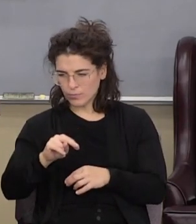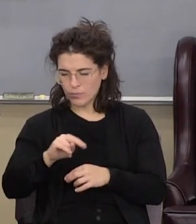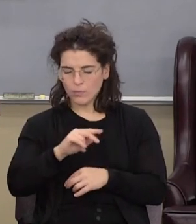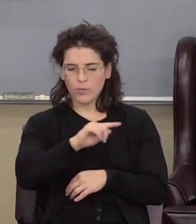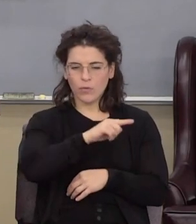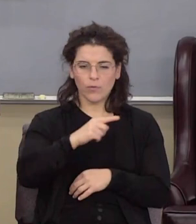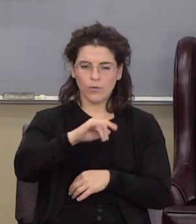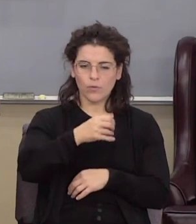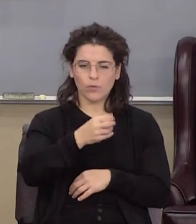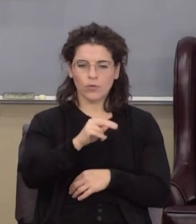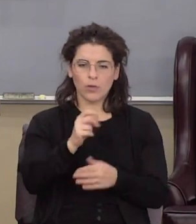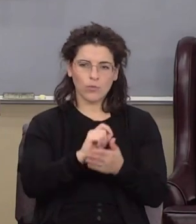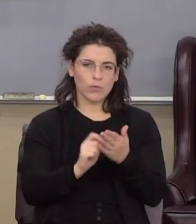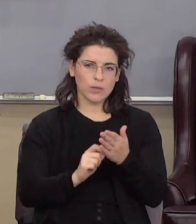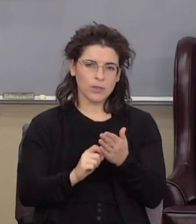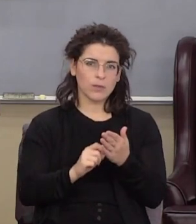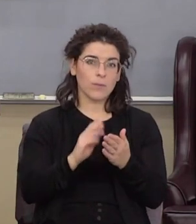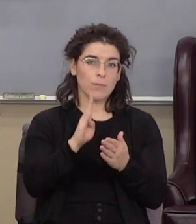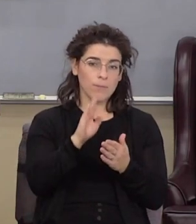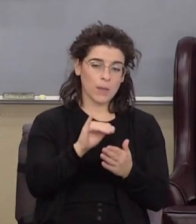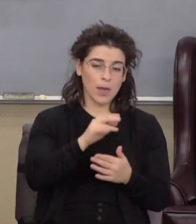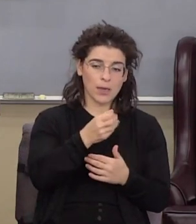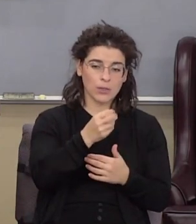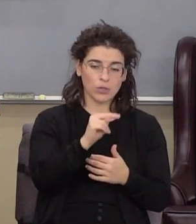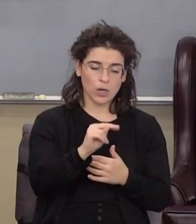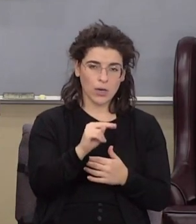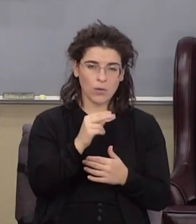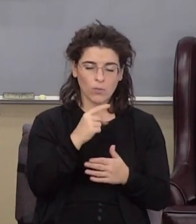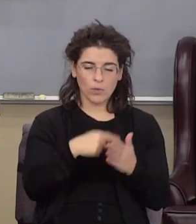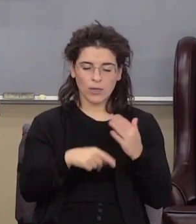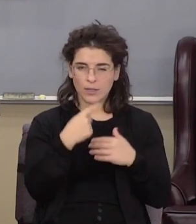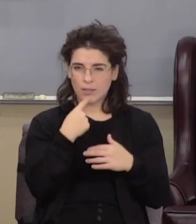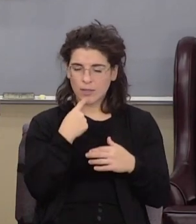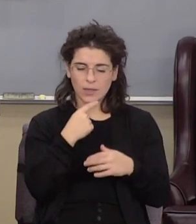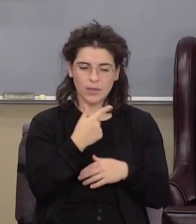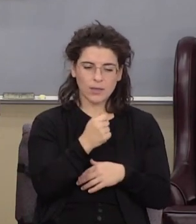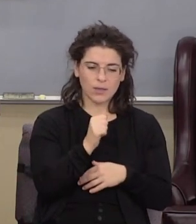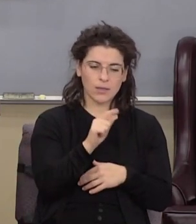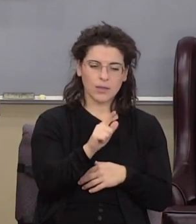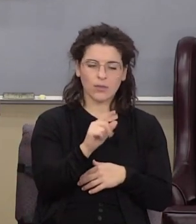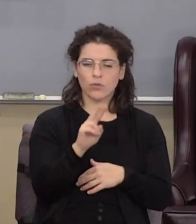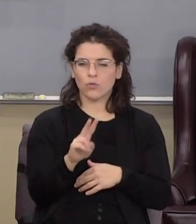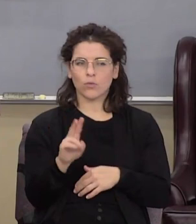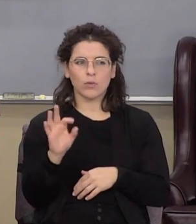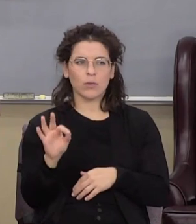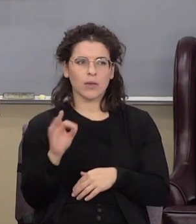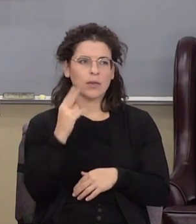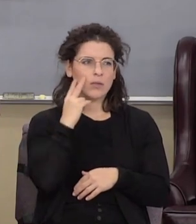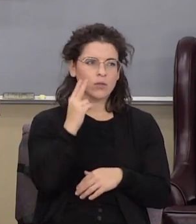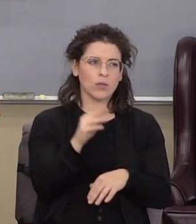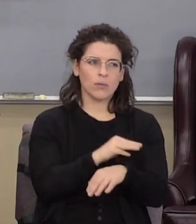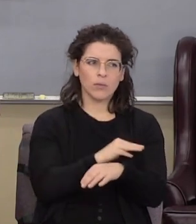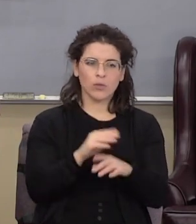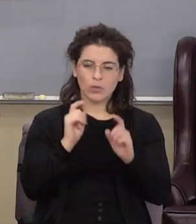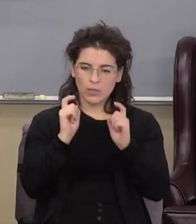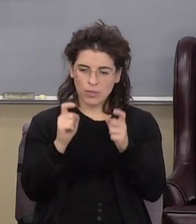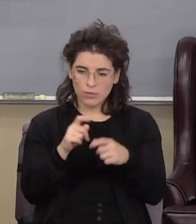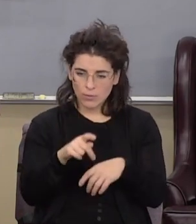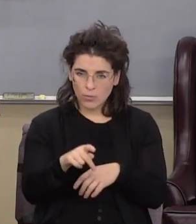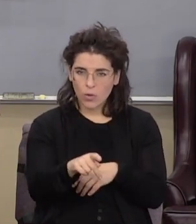1st John written to what's written by John what John said in Galatians 2 verse 9 he saw the ministry given to Paul